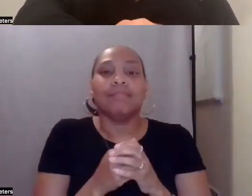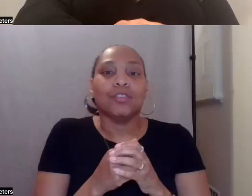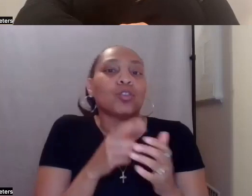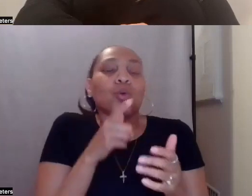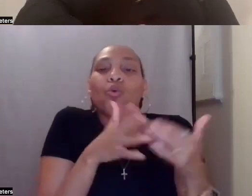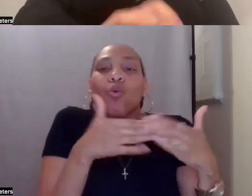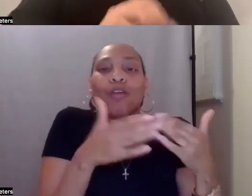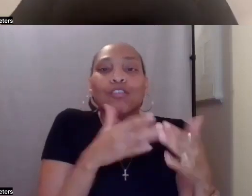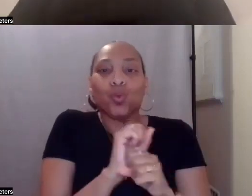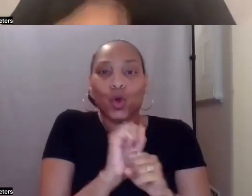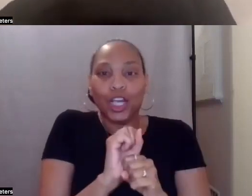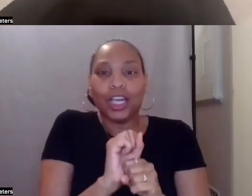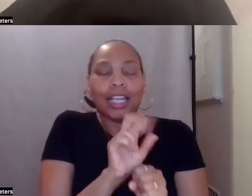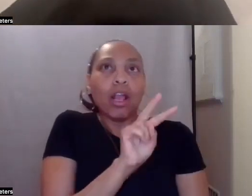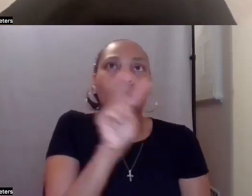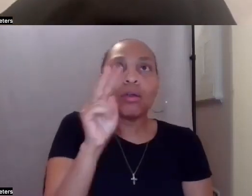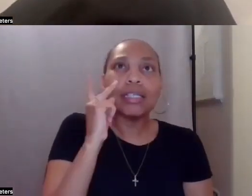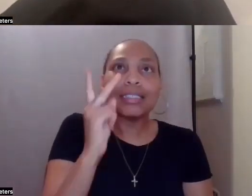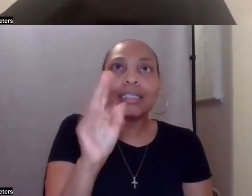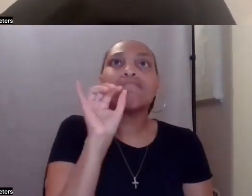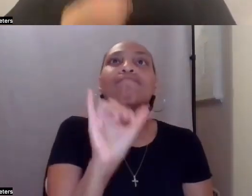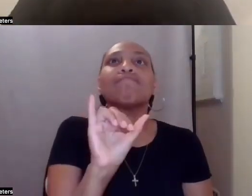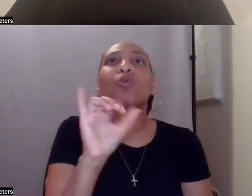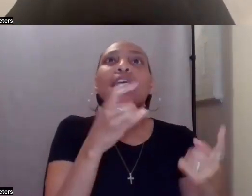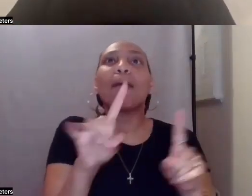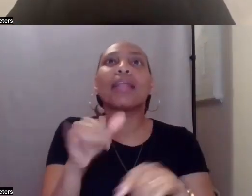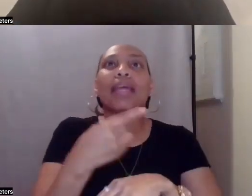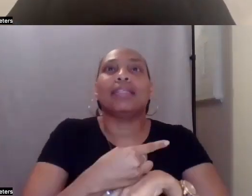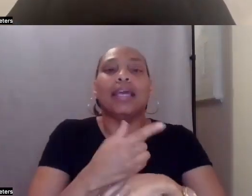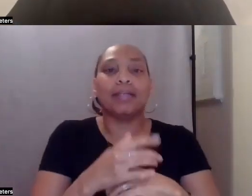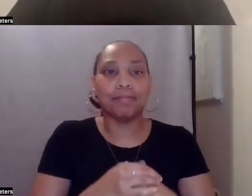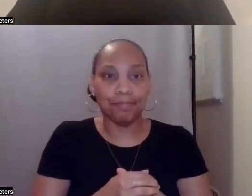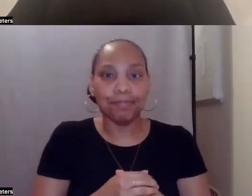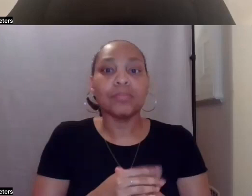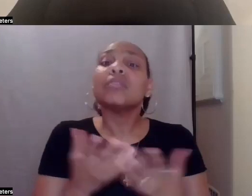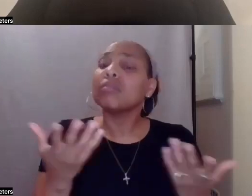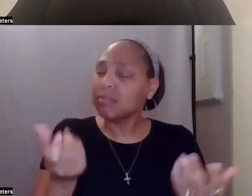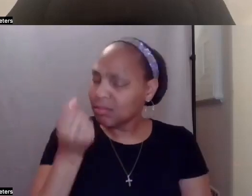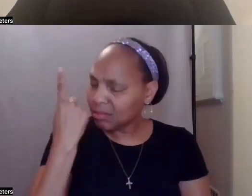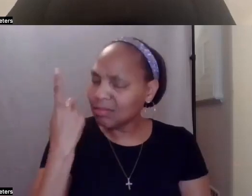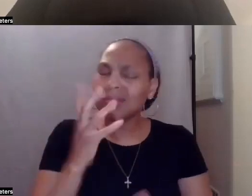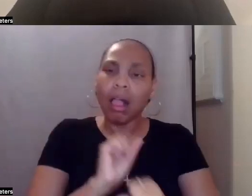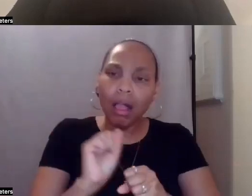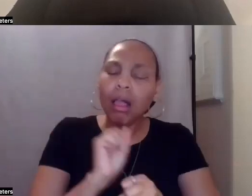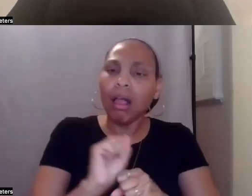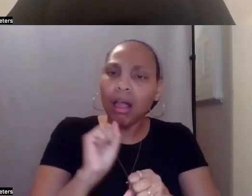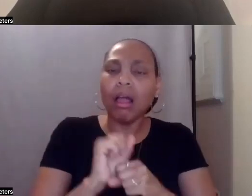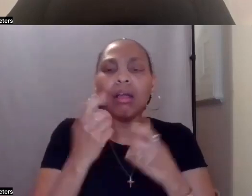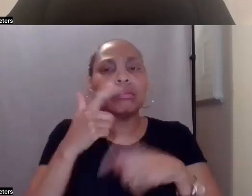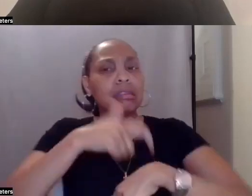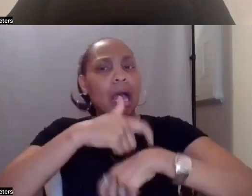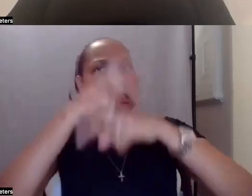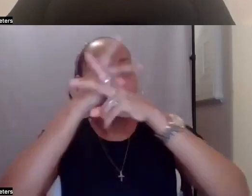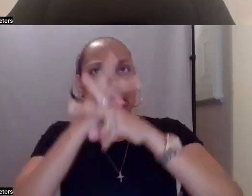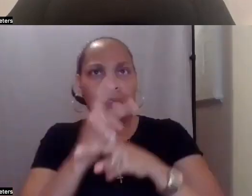home can look at it and know exactly what's going on. Yes, it is work. It takes time. It takes time to figure it out. Um,